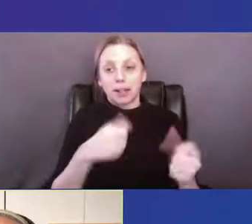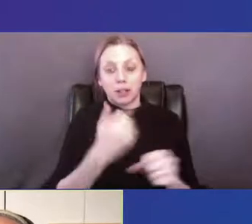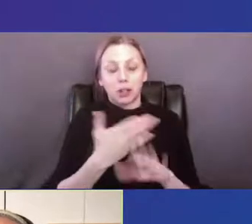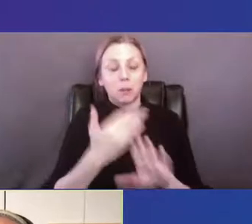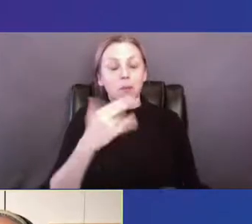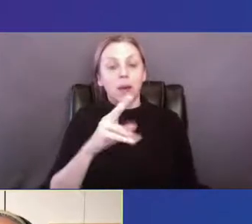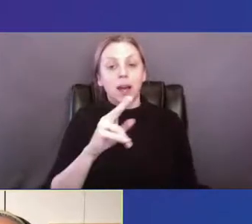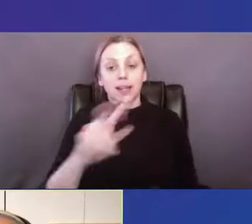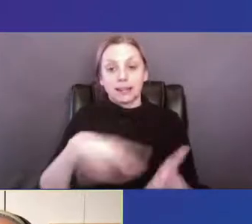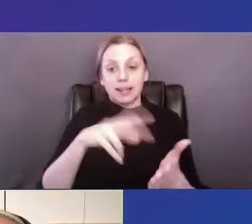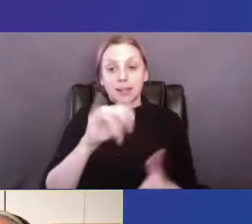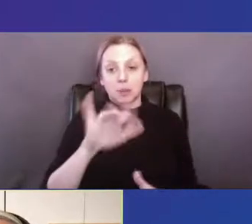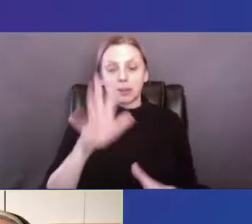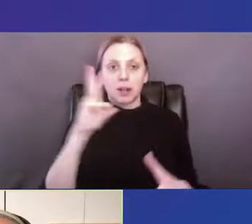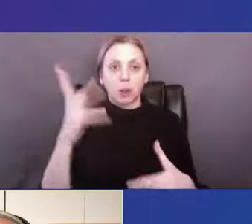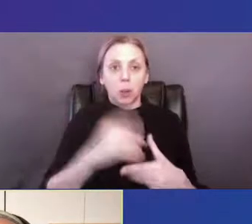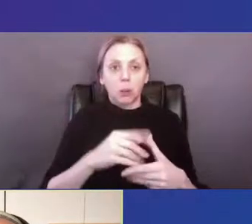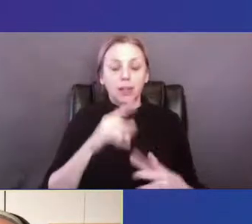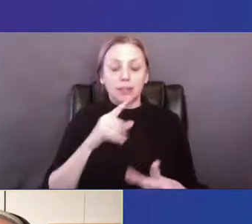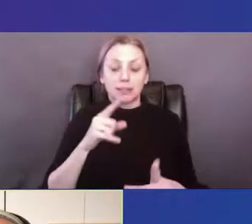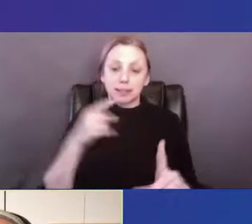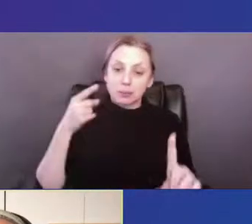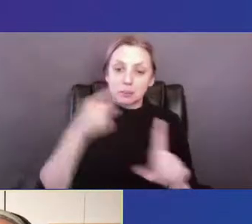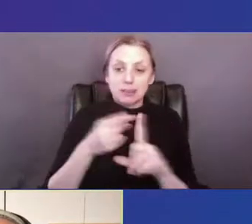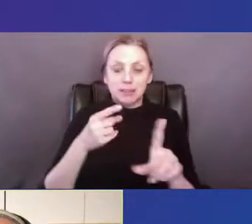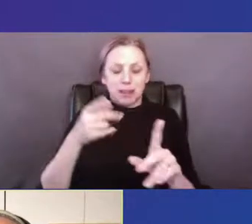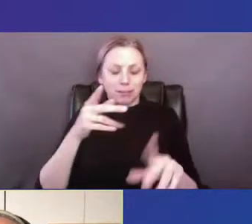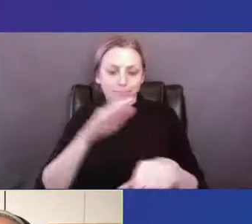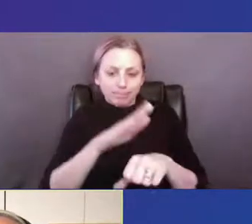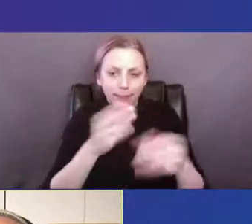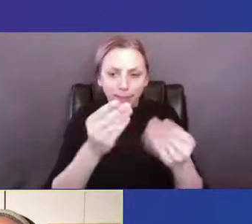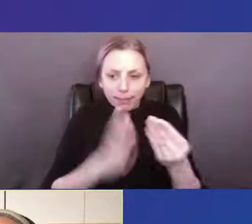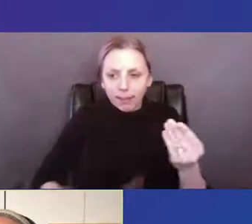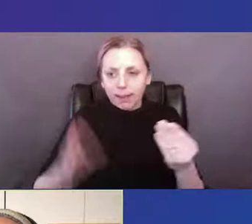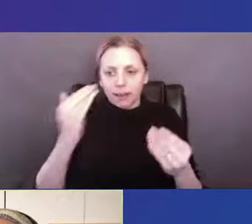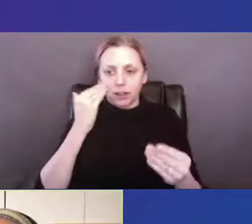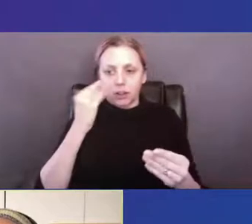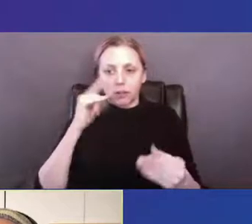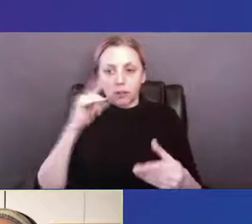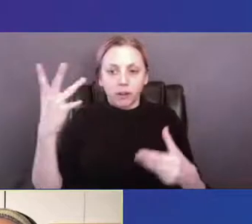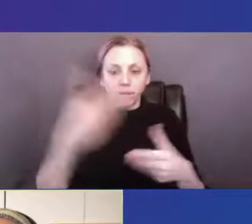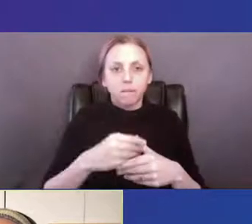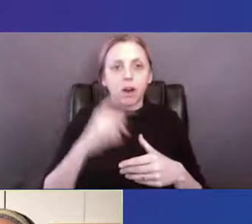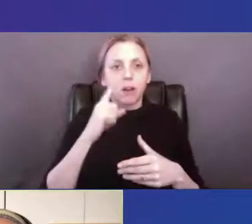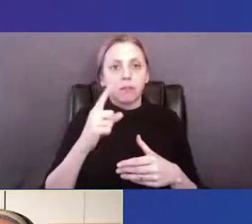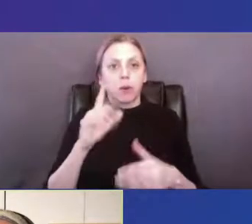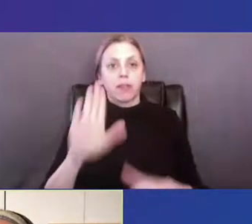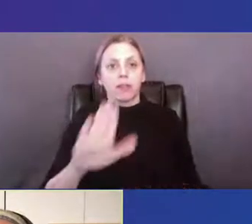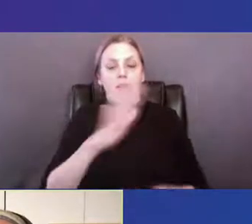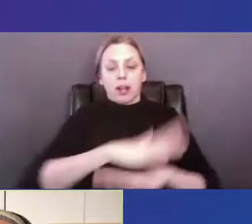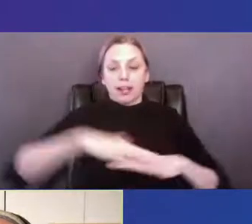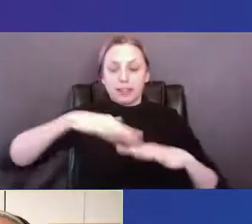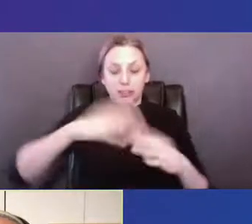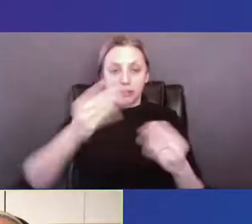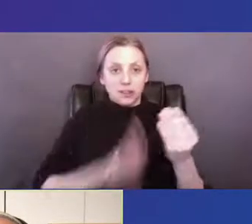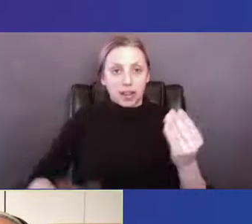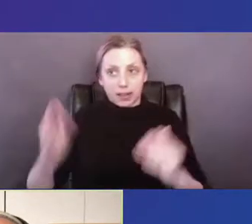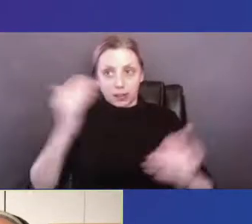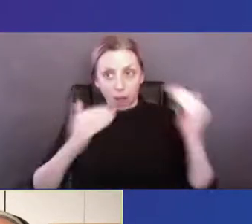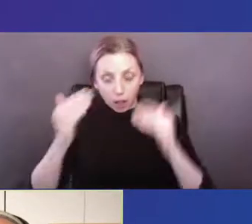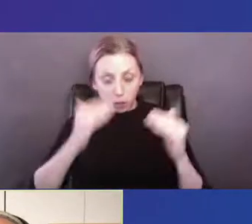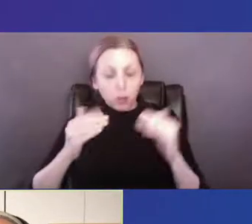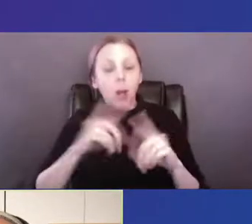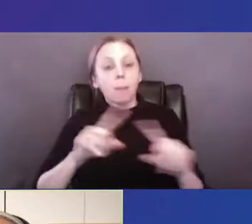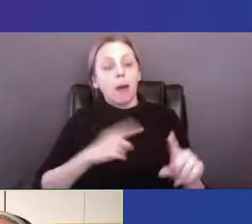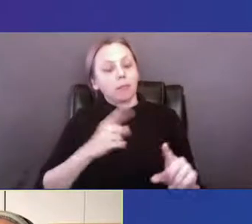Dance NYC has included site-specific historical acknowledgements as part of its Indigenous land acknowledgement. However, based